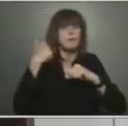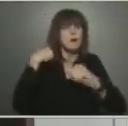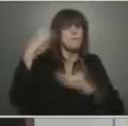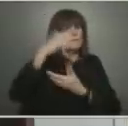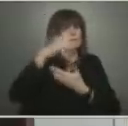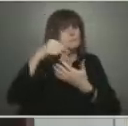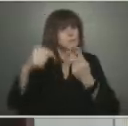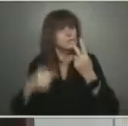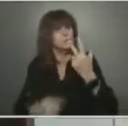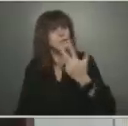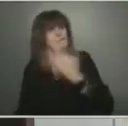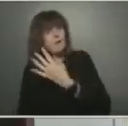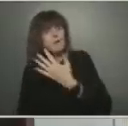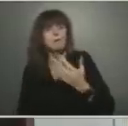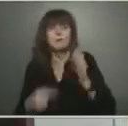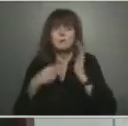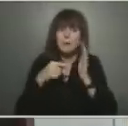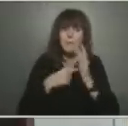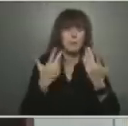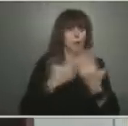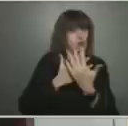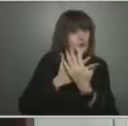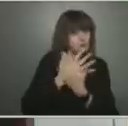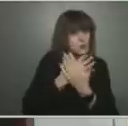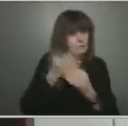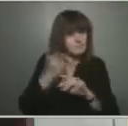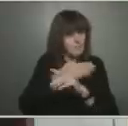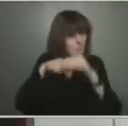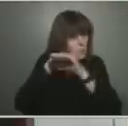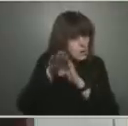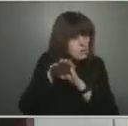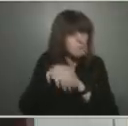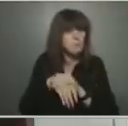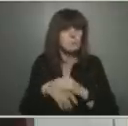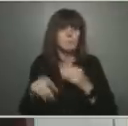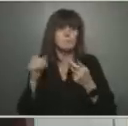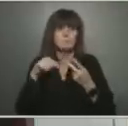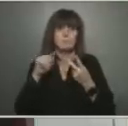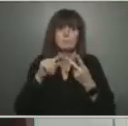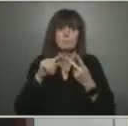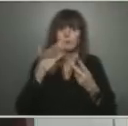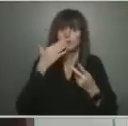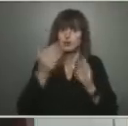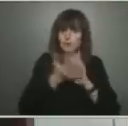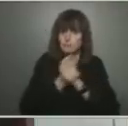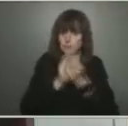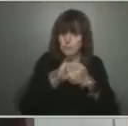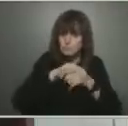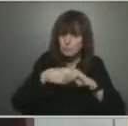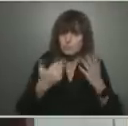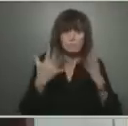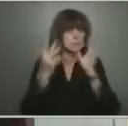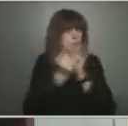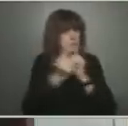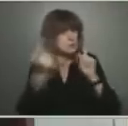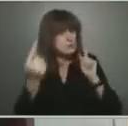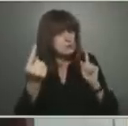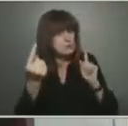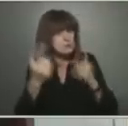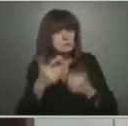of COVID-19 before entry, good hand hygiene, good distancing, good ventilation in the building itself,